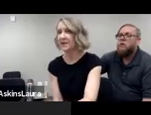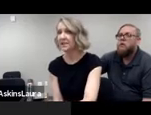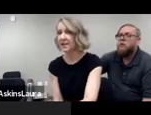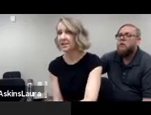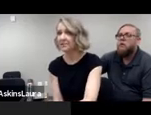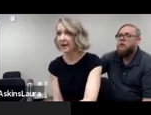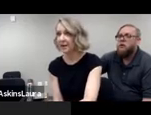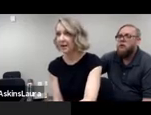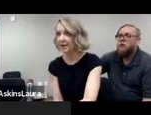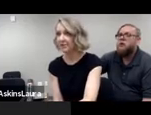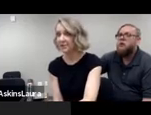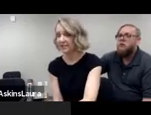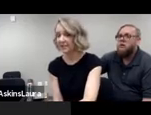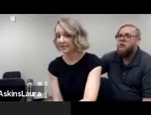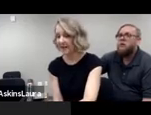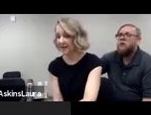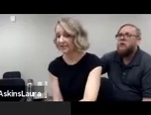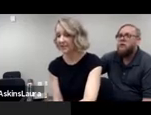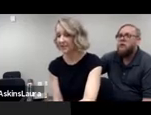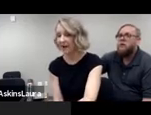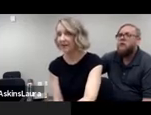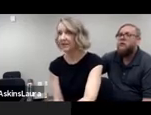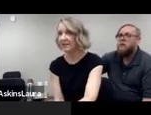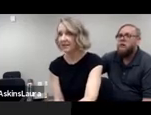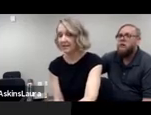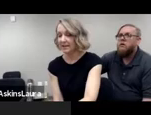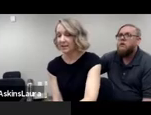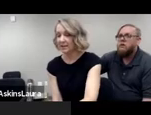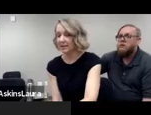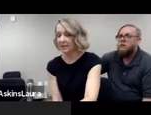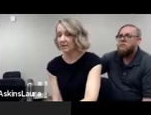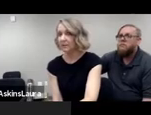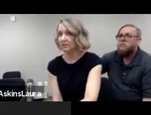The education background is another factor as well.